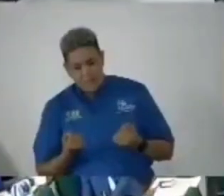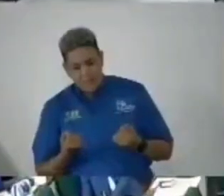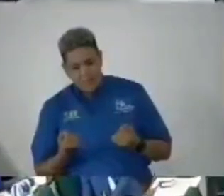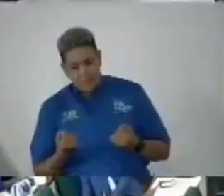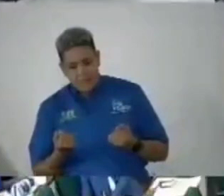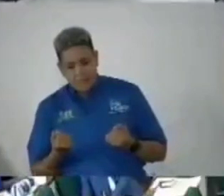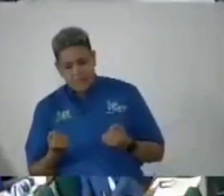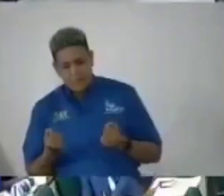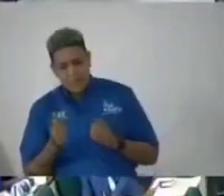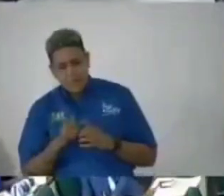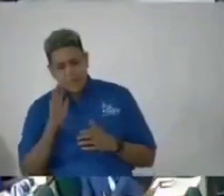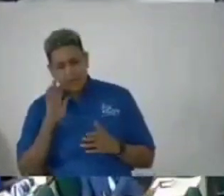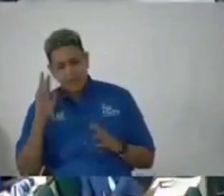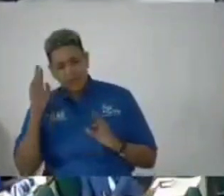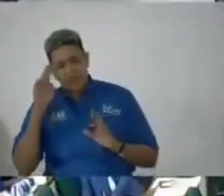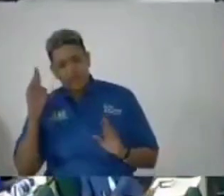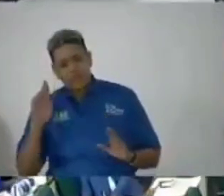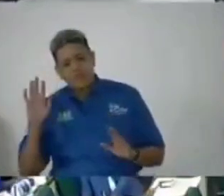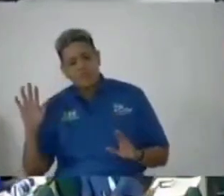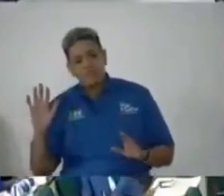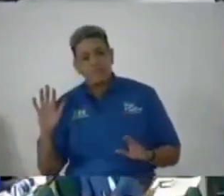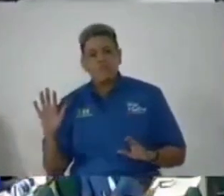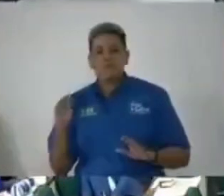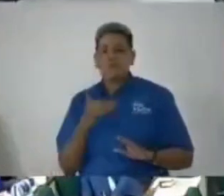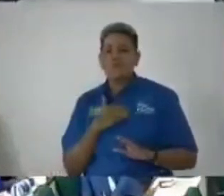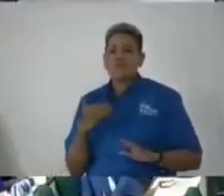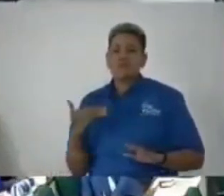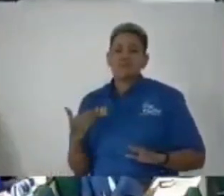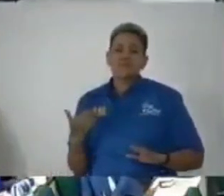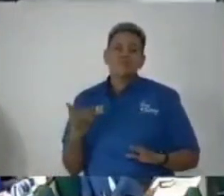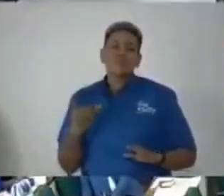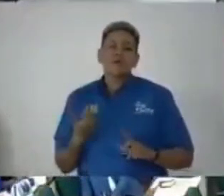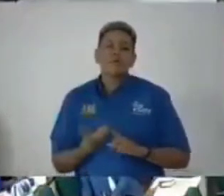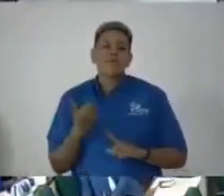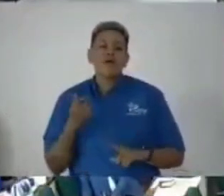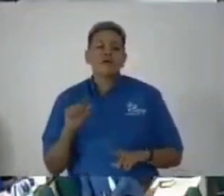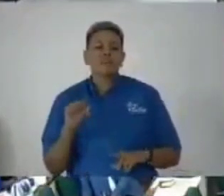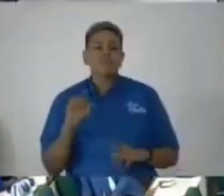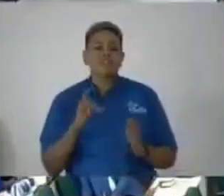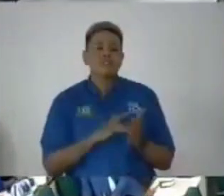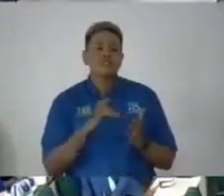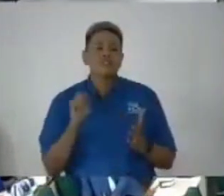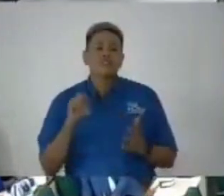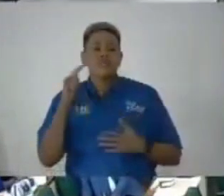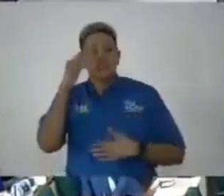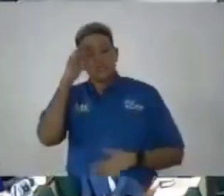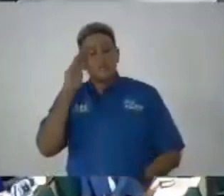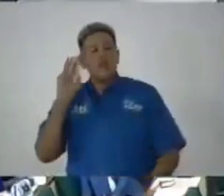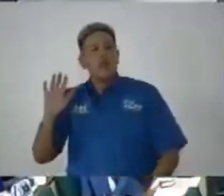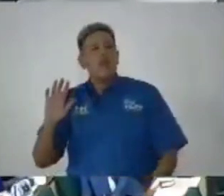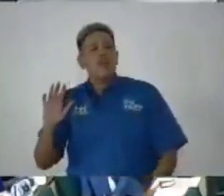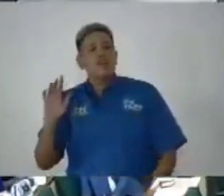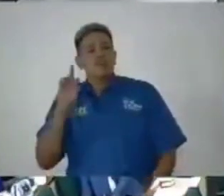a greater respect, the member from Central St. Mary, Western St. Mary,